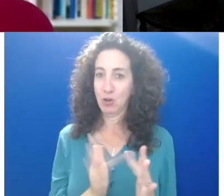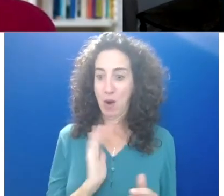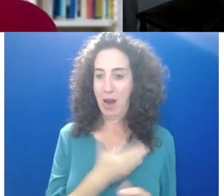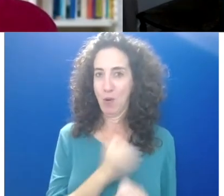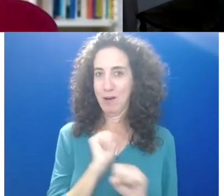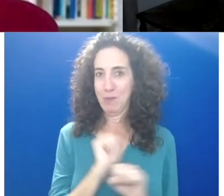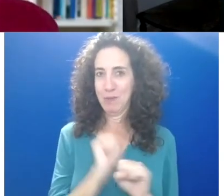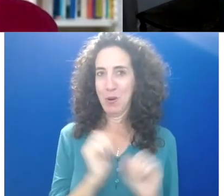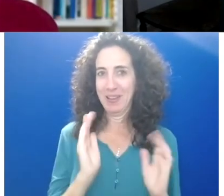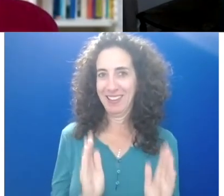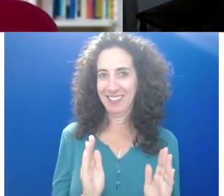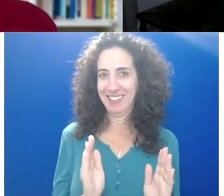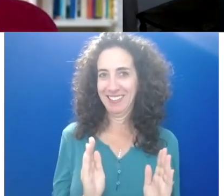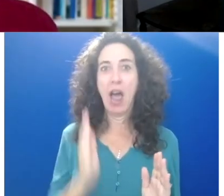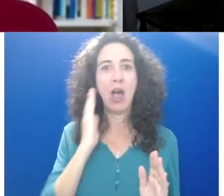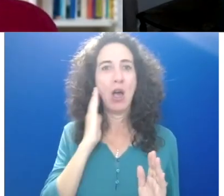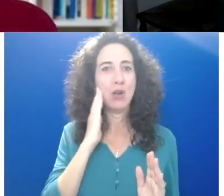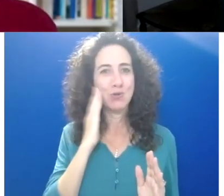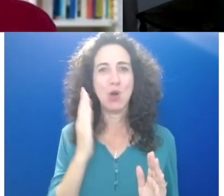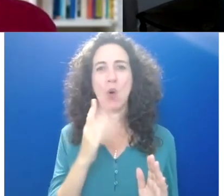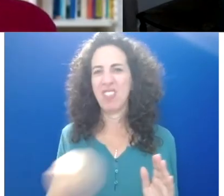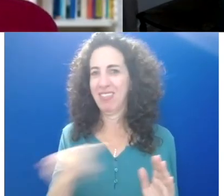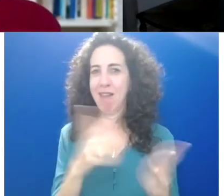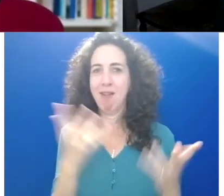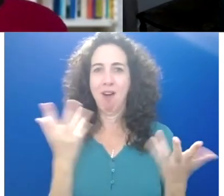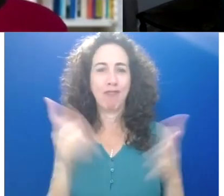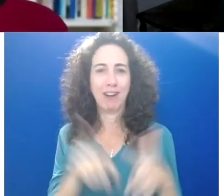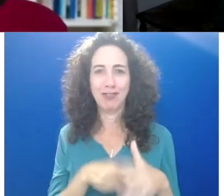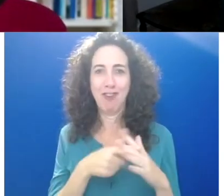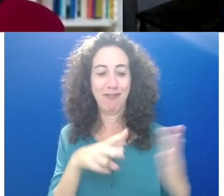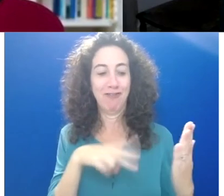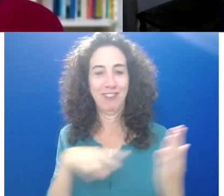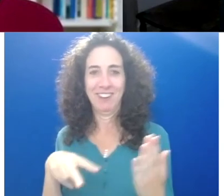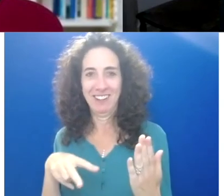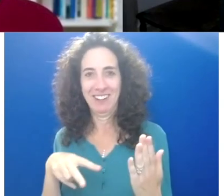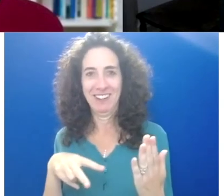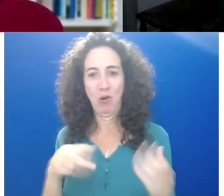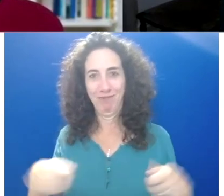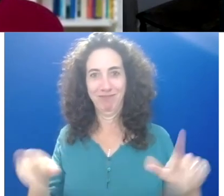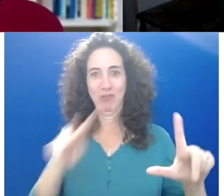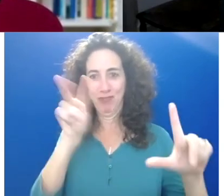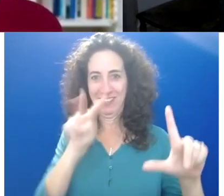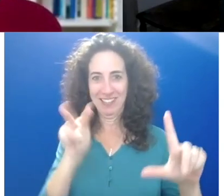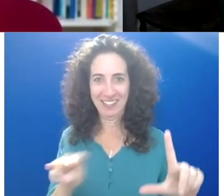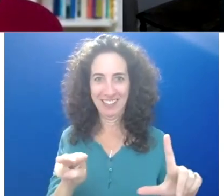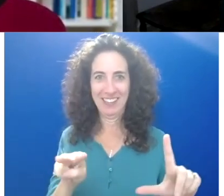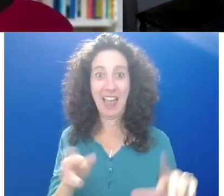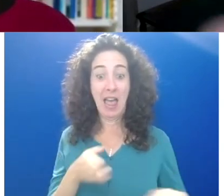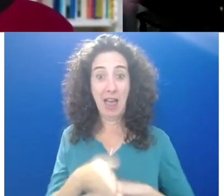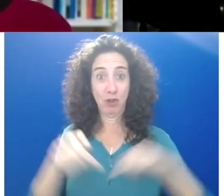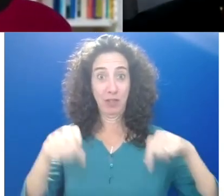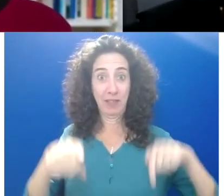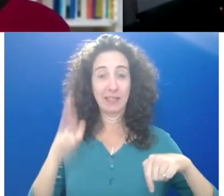people have been diving in. And afterwards, and I'll follow up with an email to folks with a link to